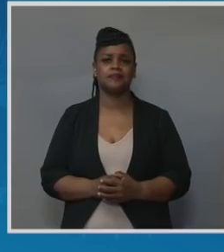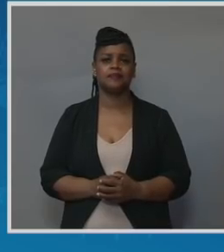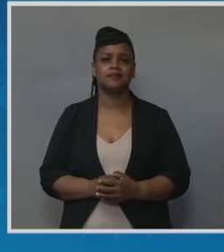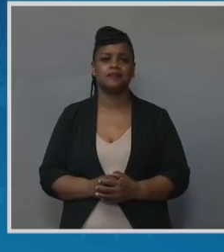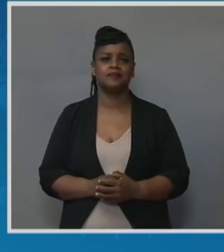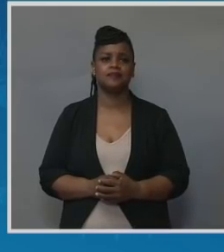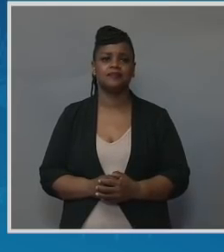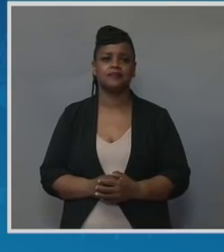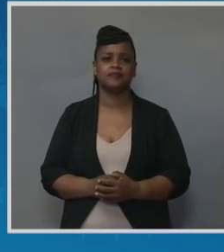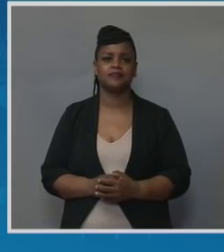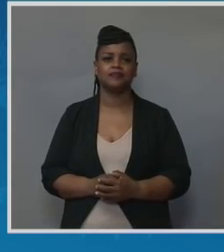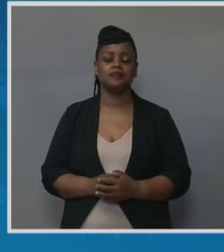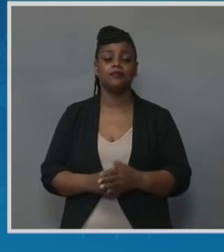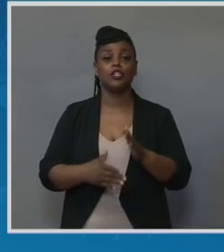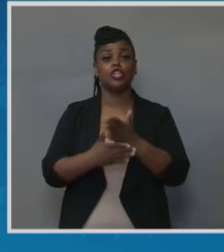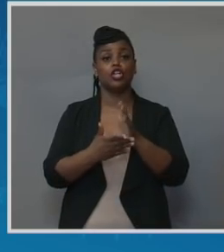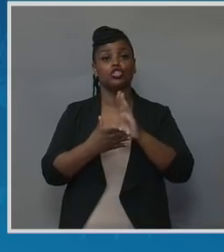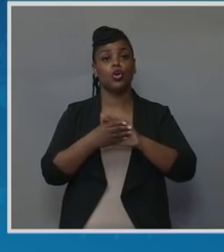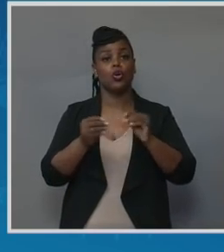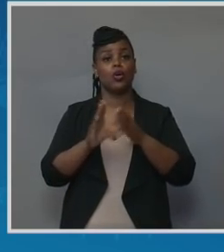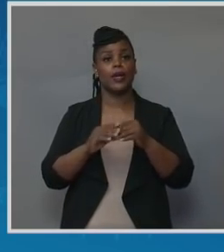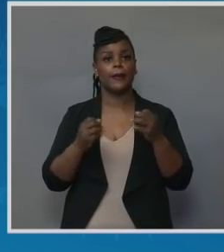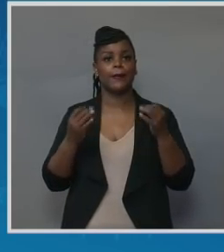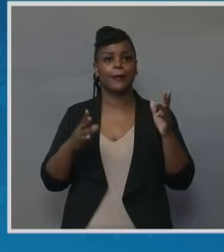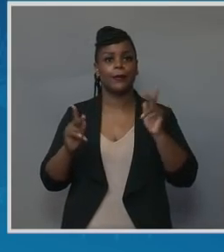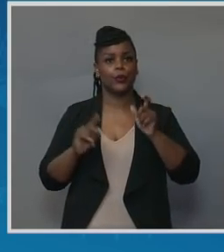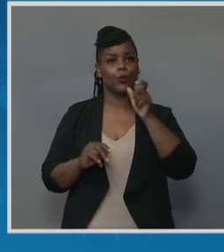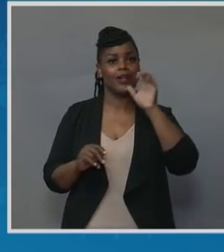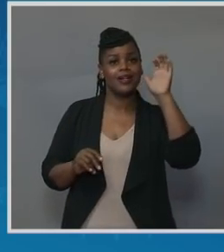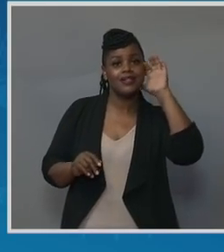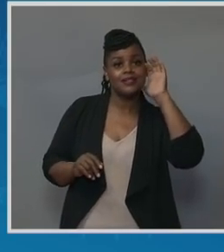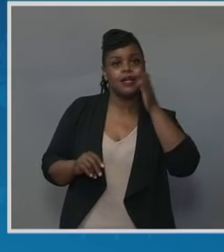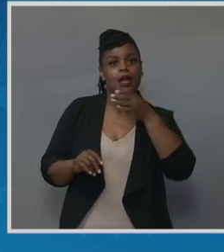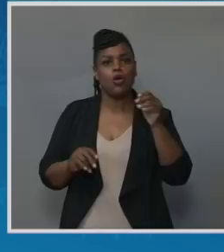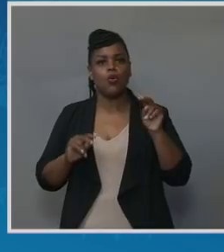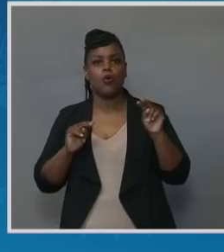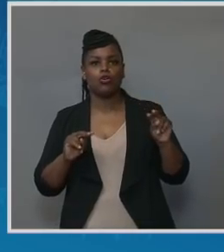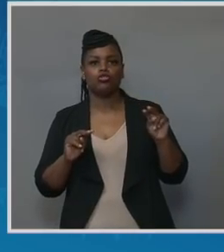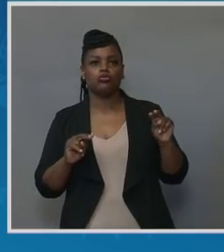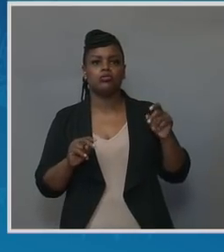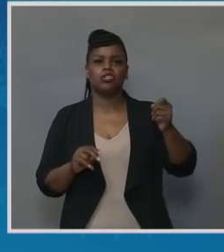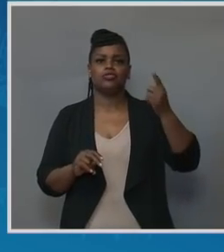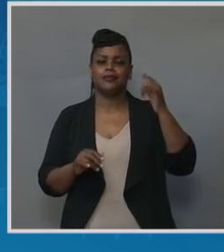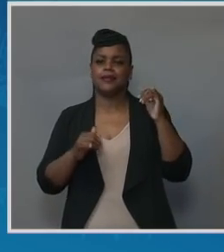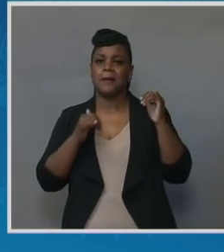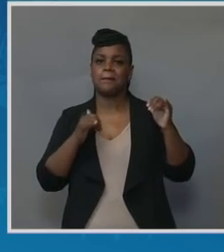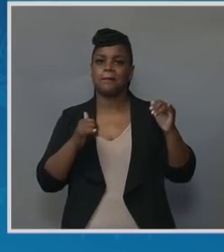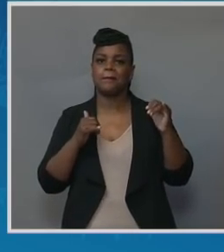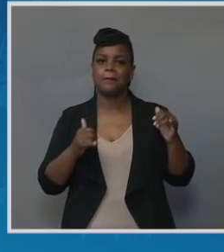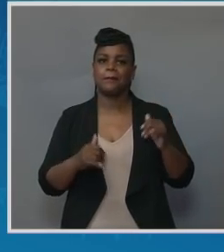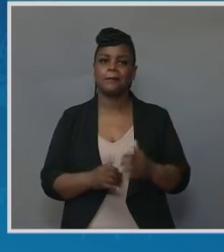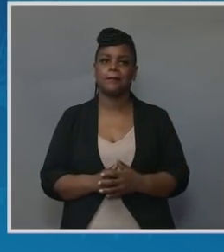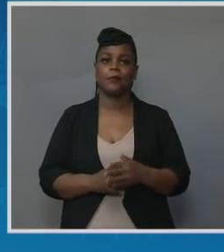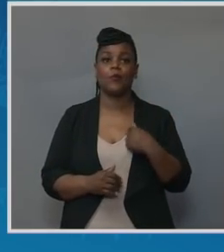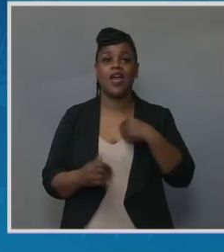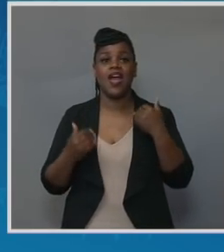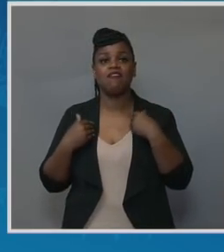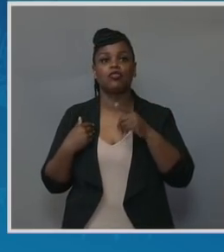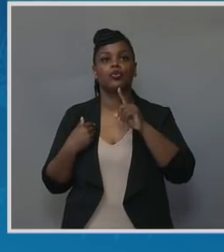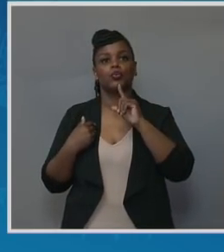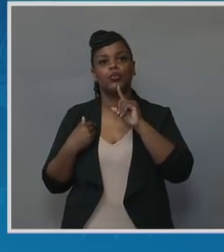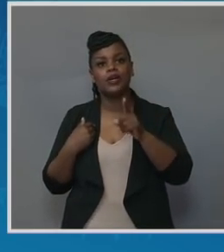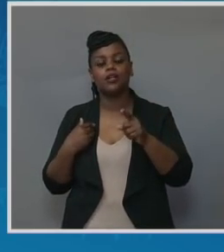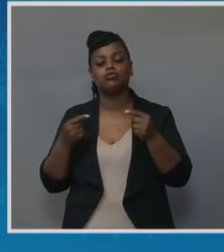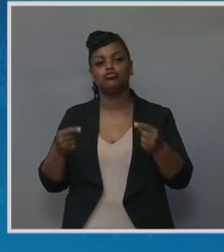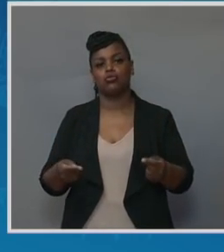so many, I hope, who are listening and watching understand that we have a real struggle to